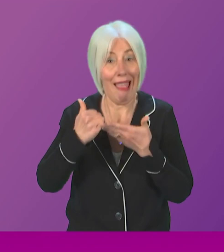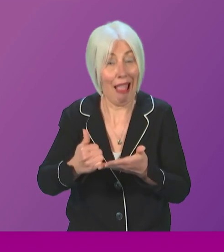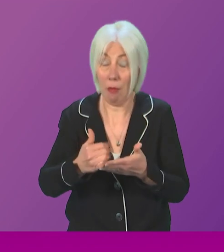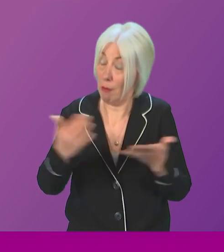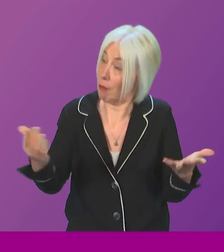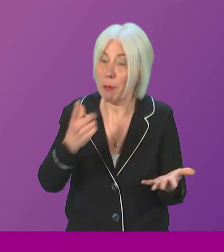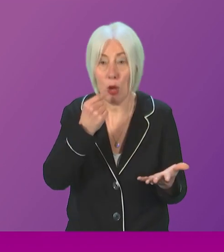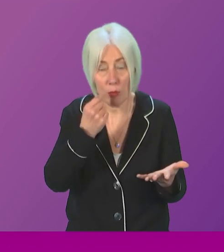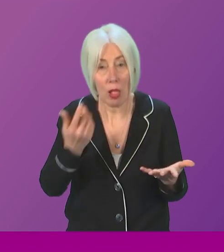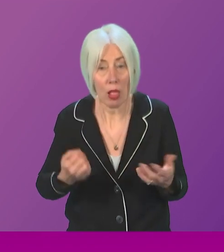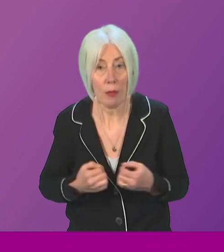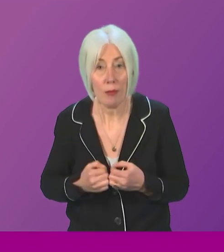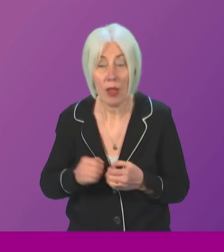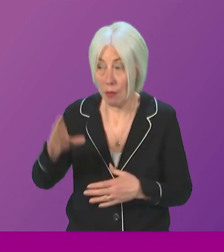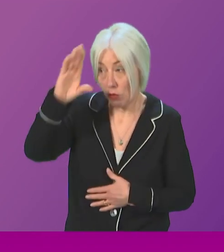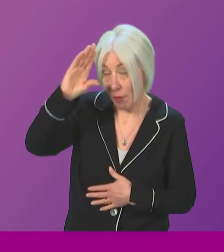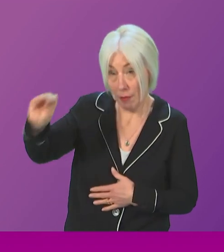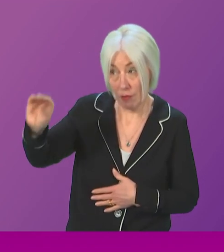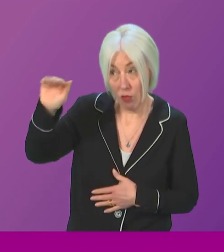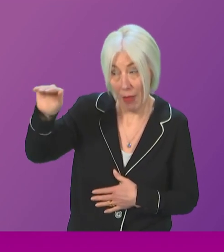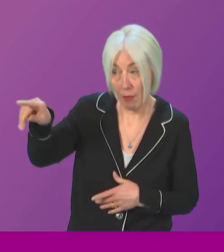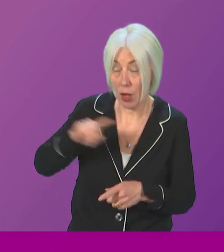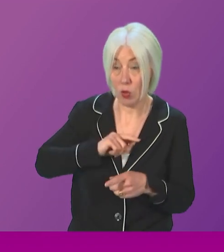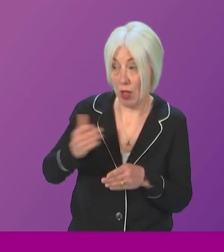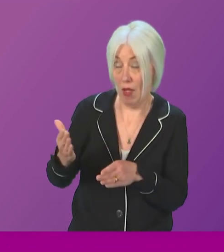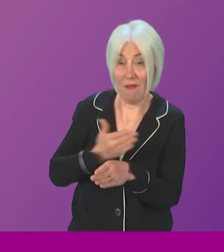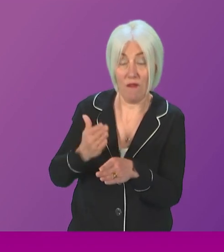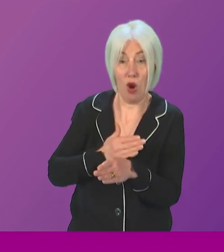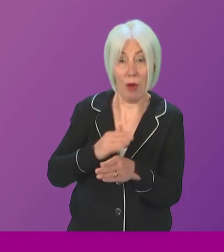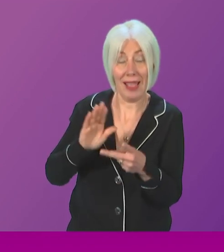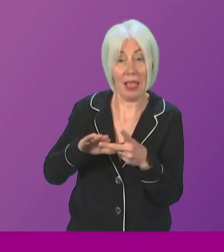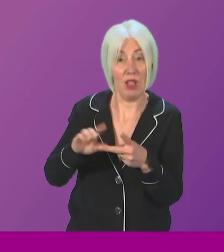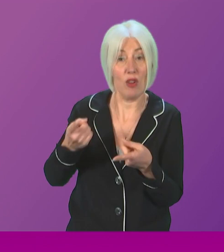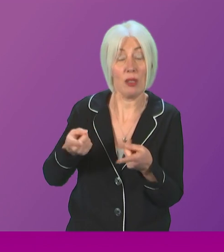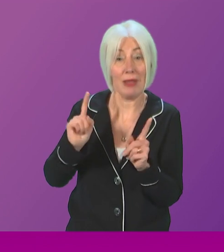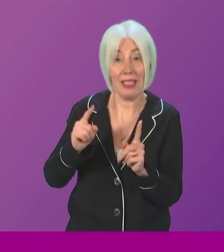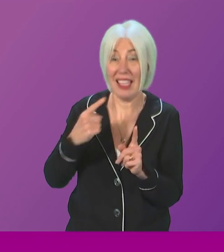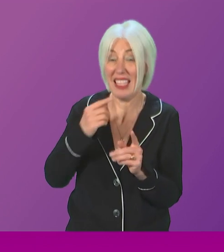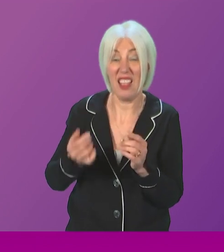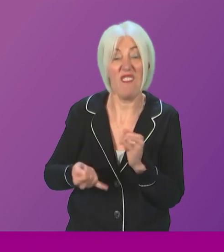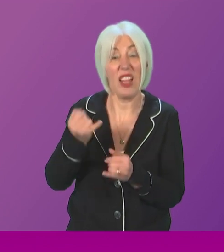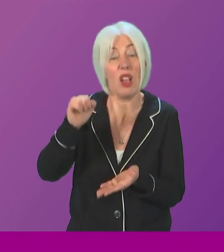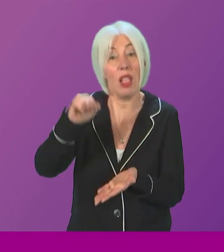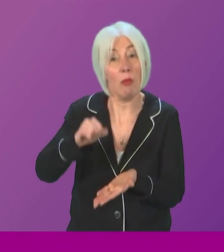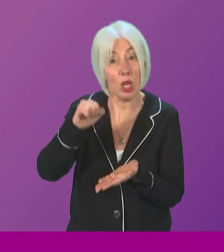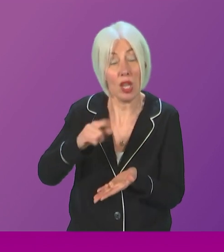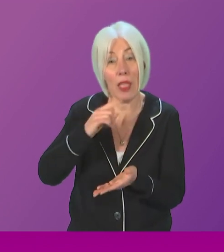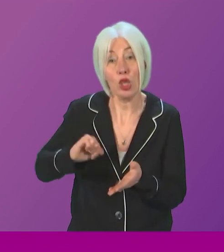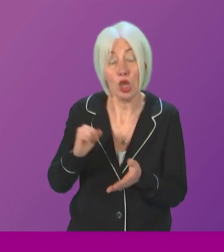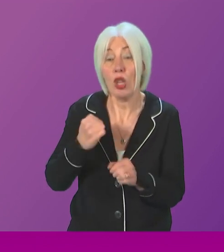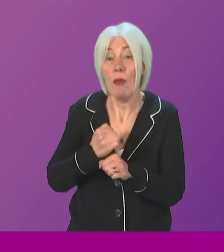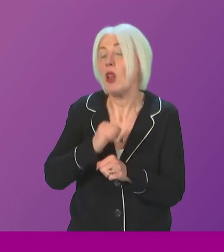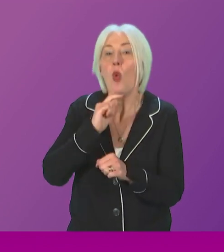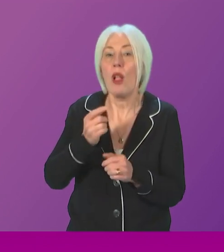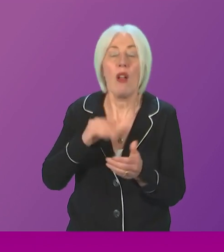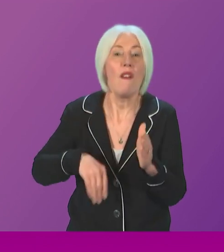can. And can I just also remind Jamie Hal Crow-Johnson, it was the former Deputy, uh, First Minister that announced in his final budget, and the Scottish Government would